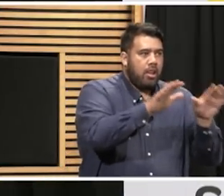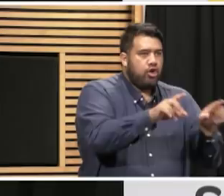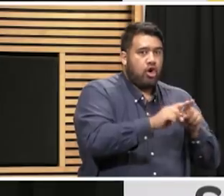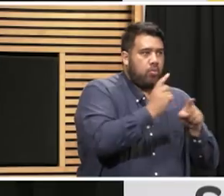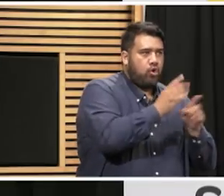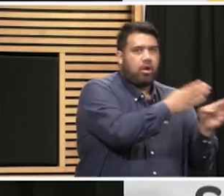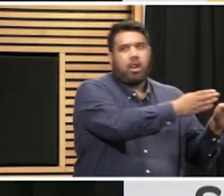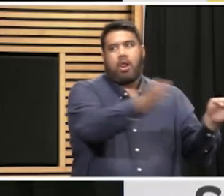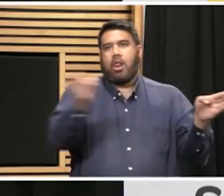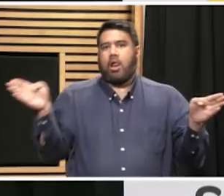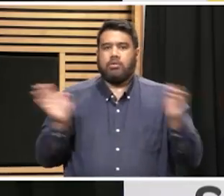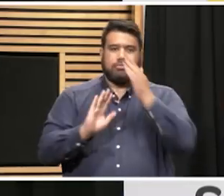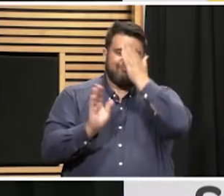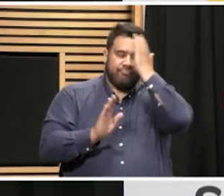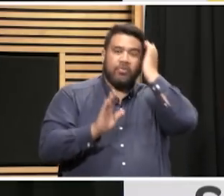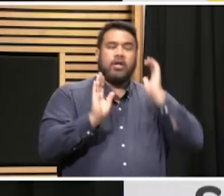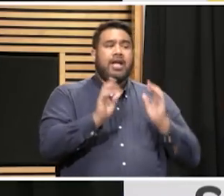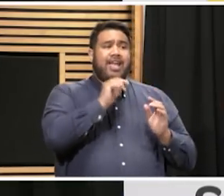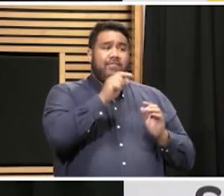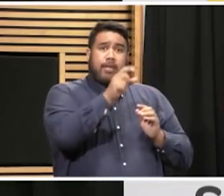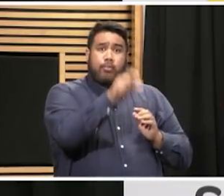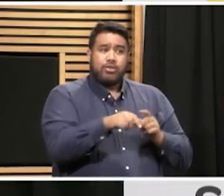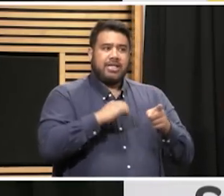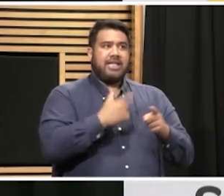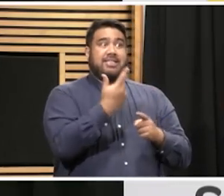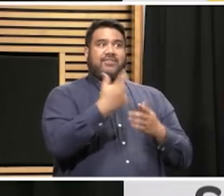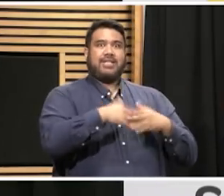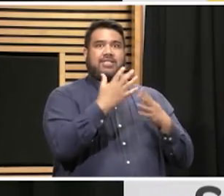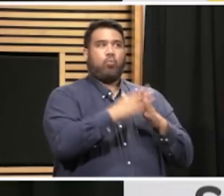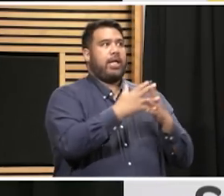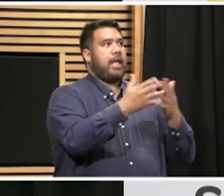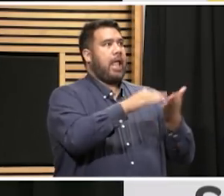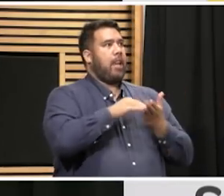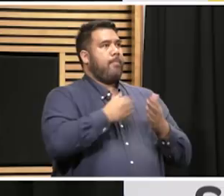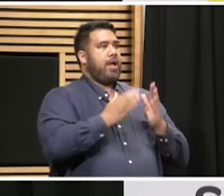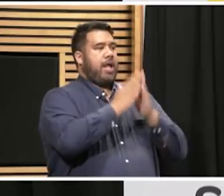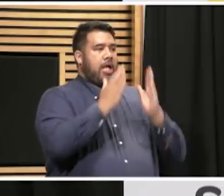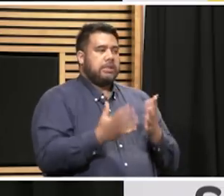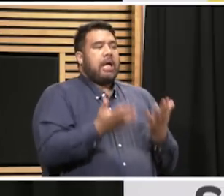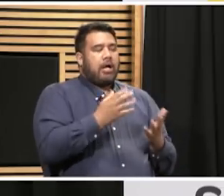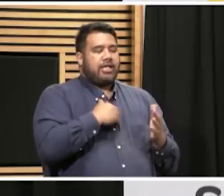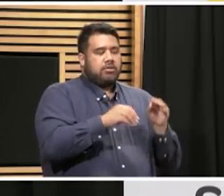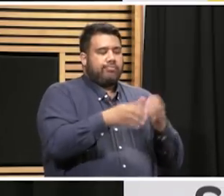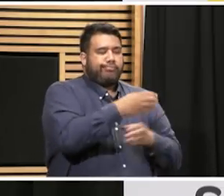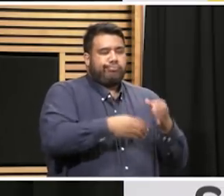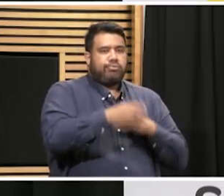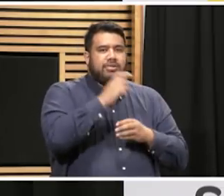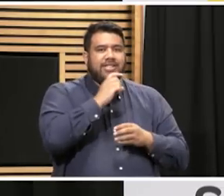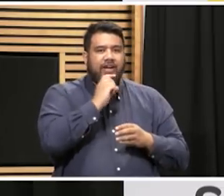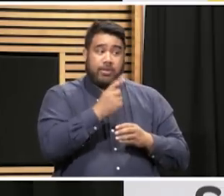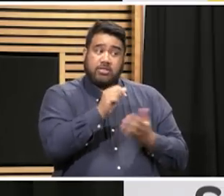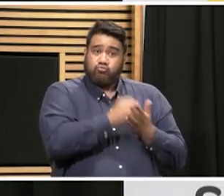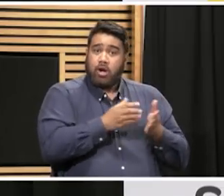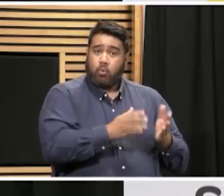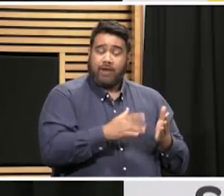seven-day-a-week care, then they need to rotate and have rosters. That is for the staff, but that is absolutely an approach that I know is being used and I think it's a very good